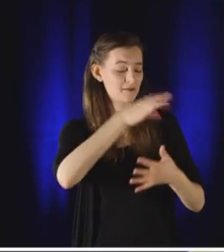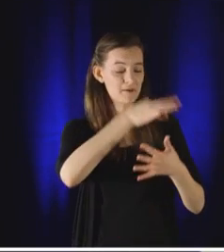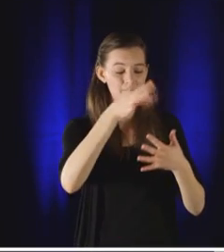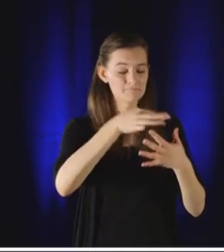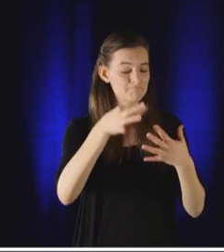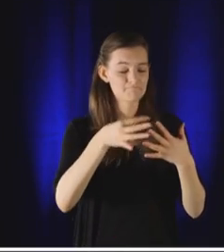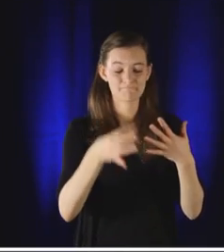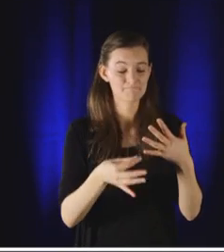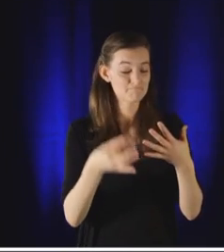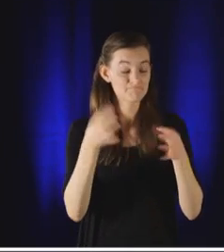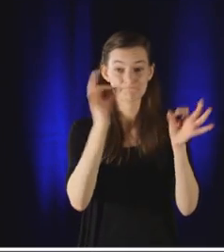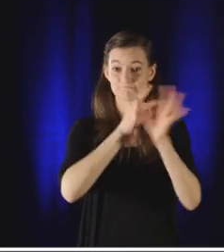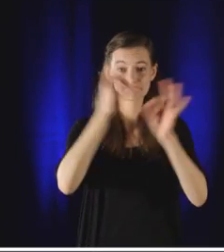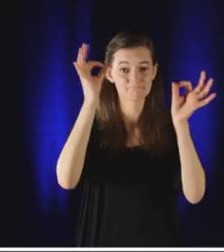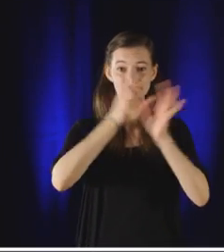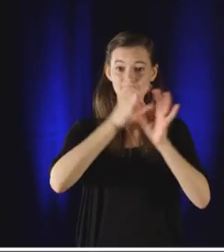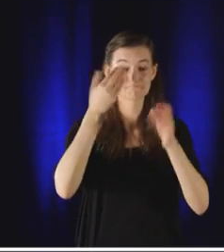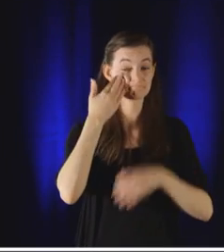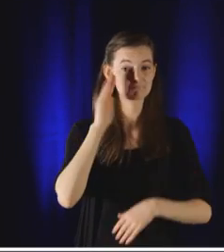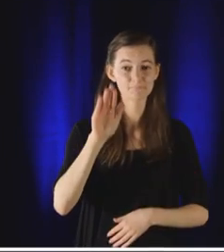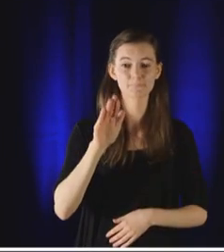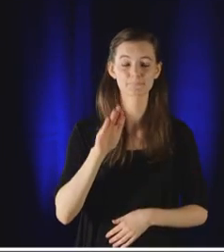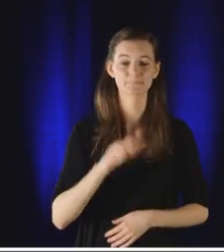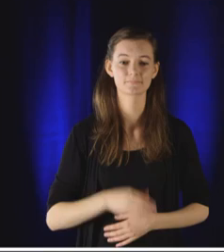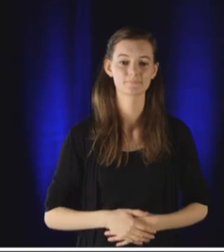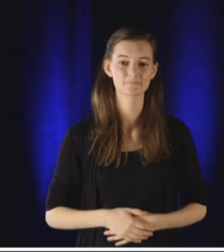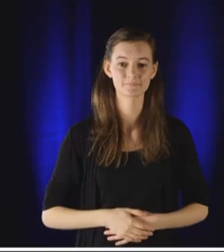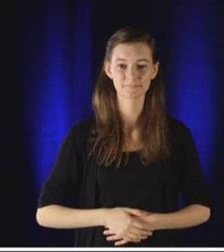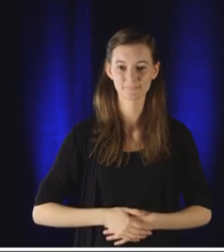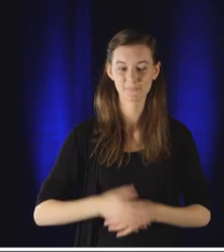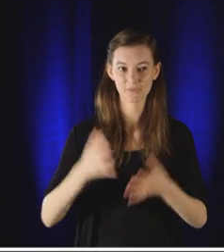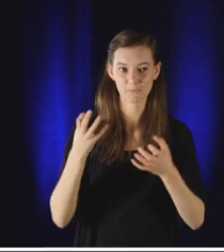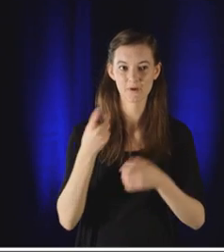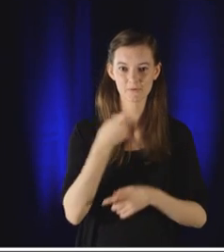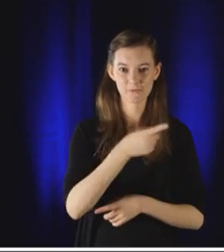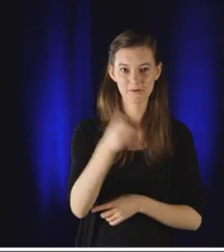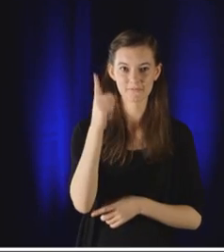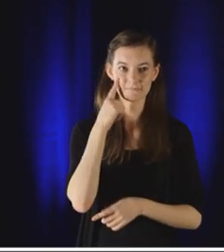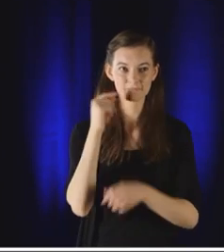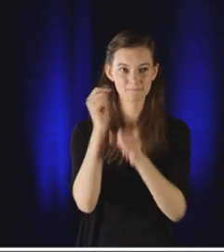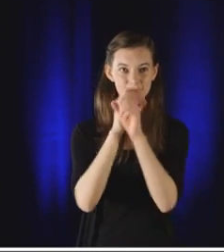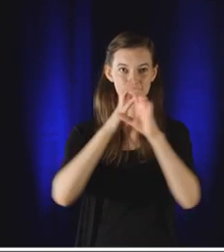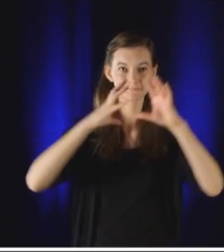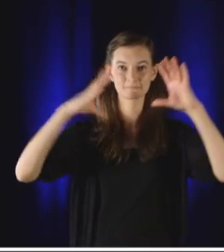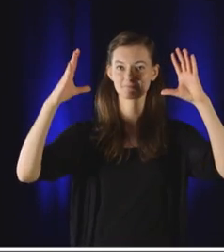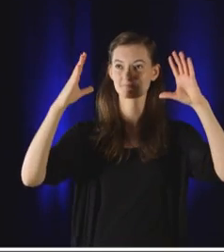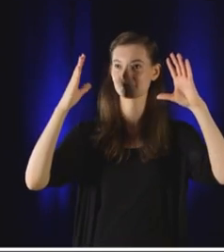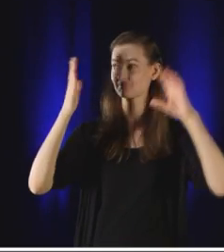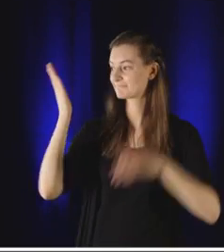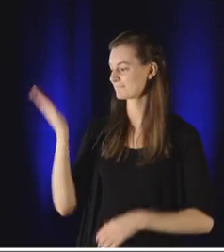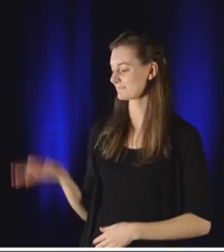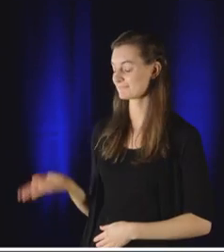we literally can't see another option. So I want you to visualize this.